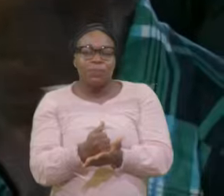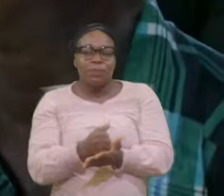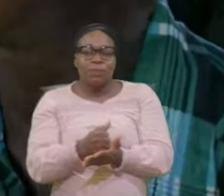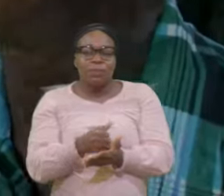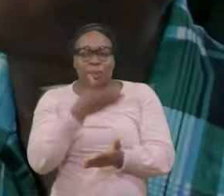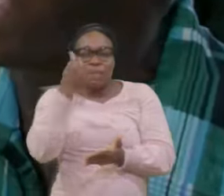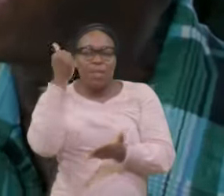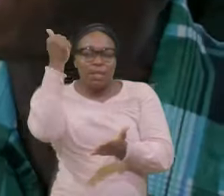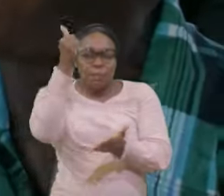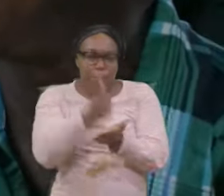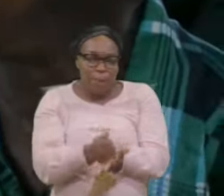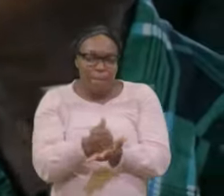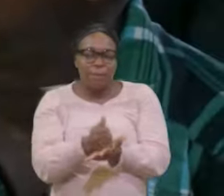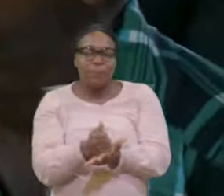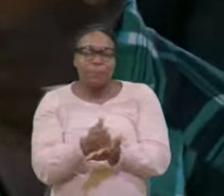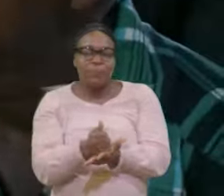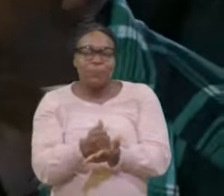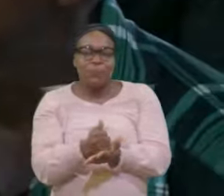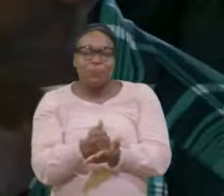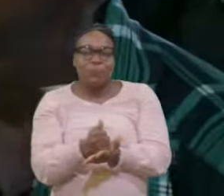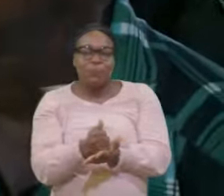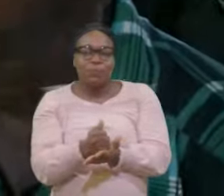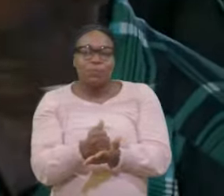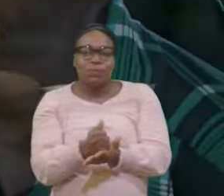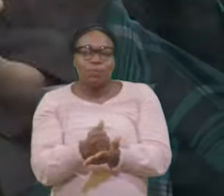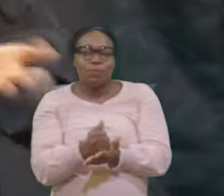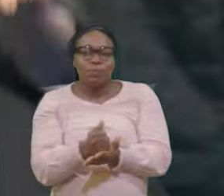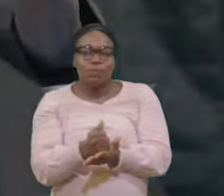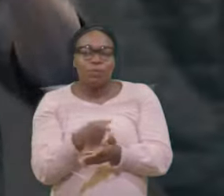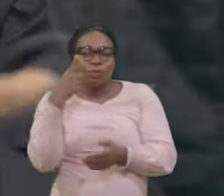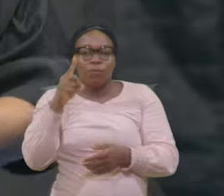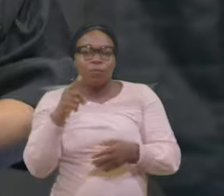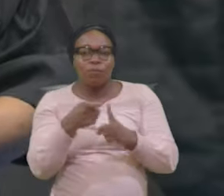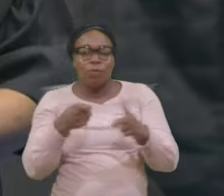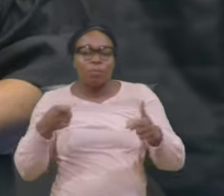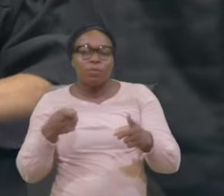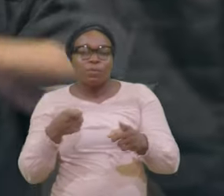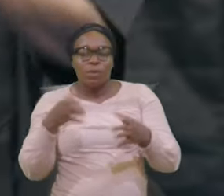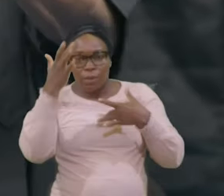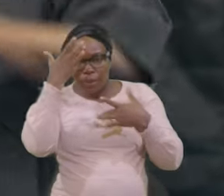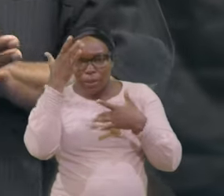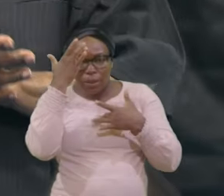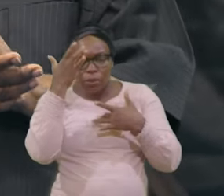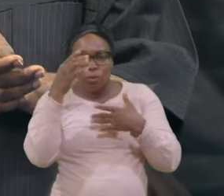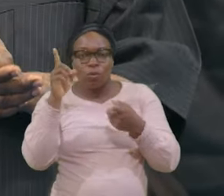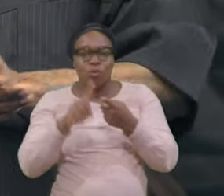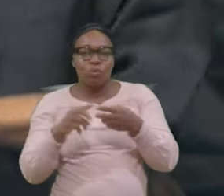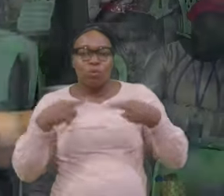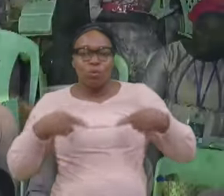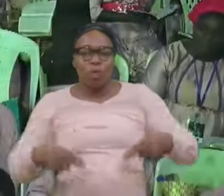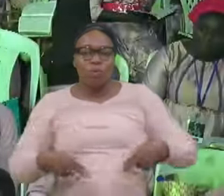From sickness Unto health You will Be restored